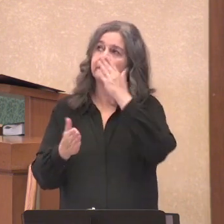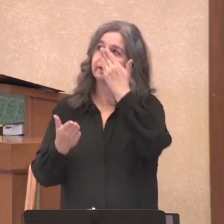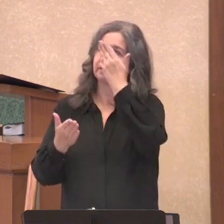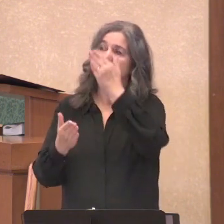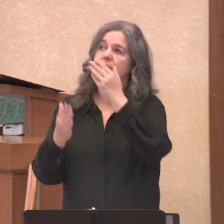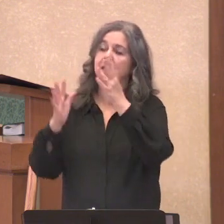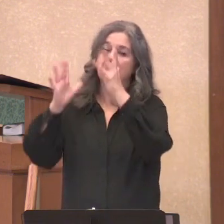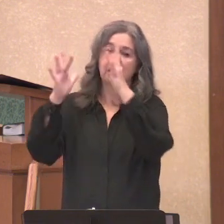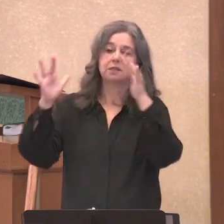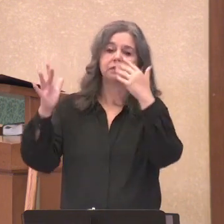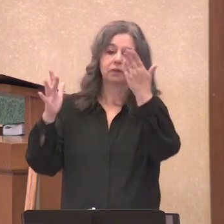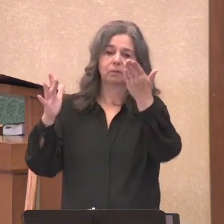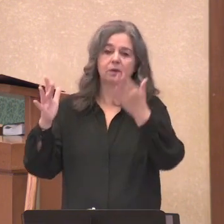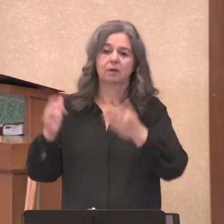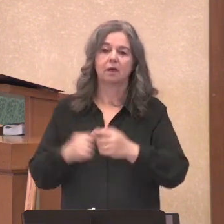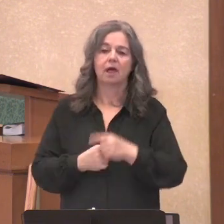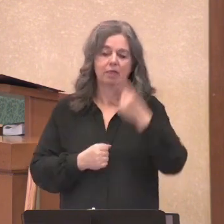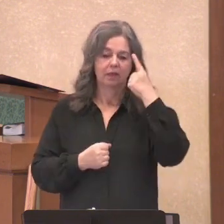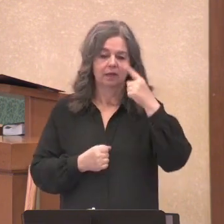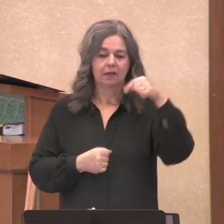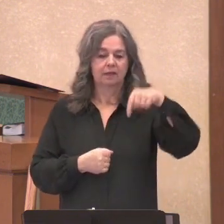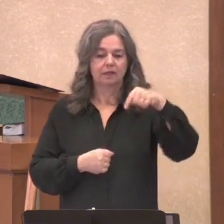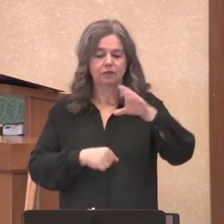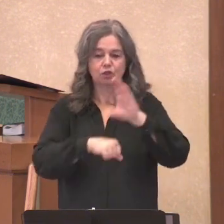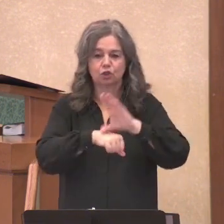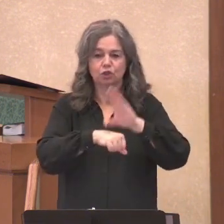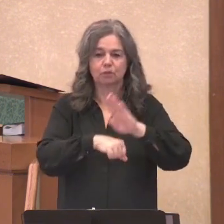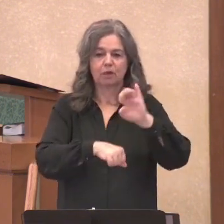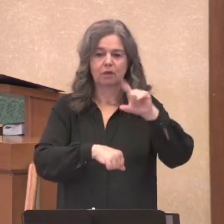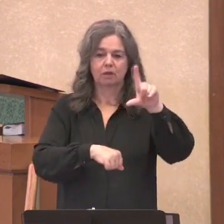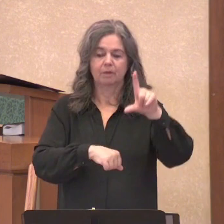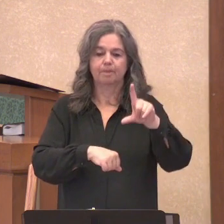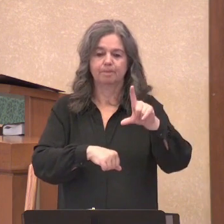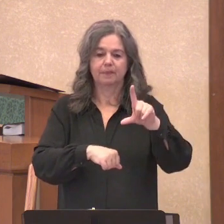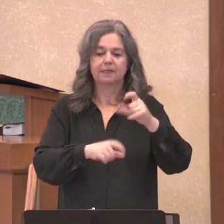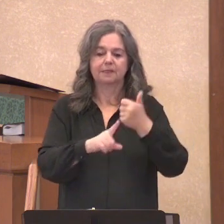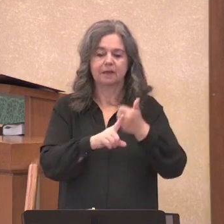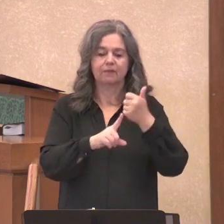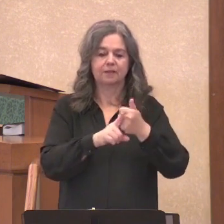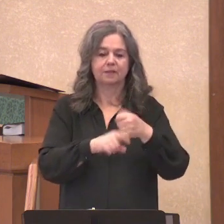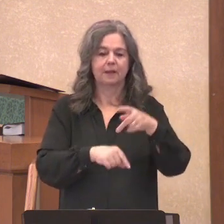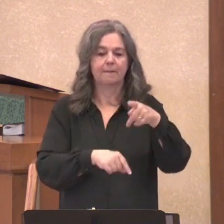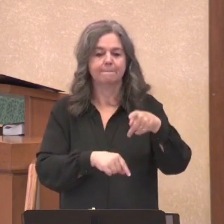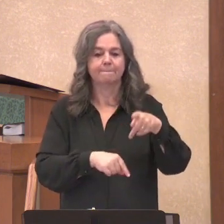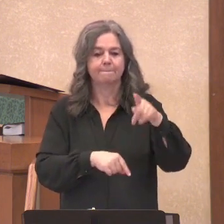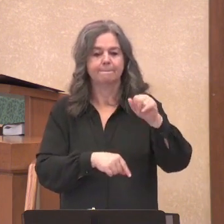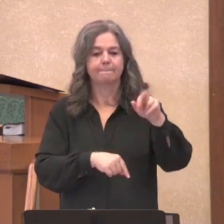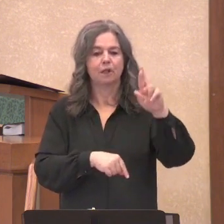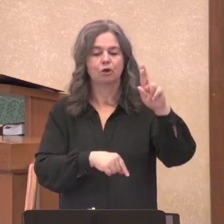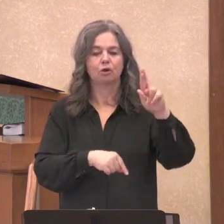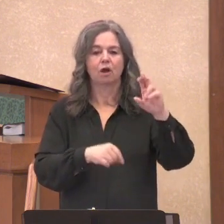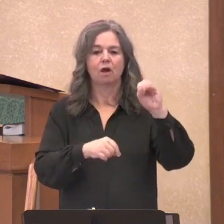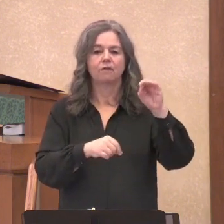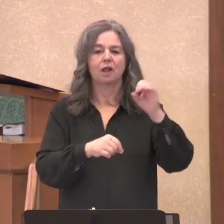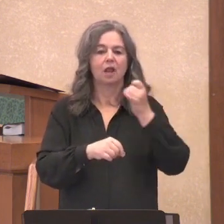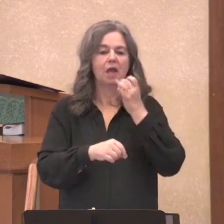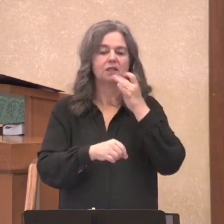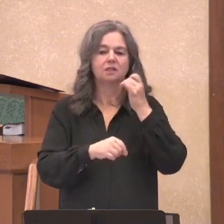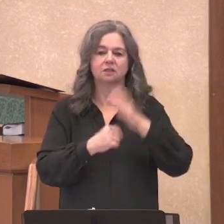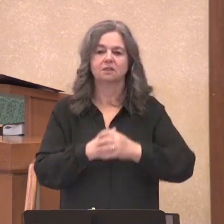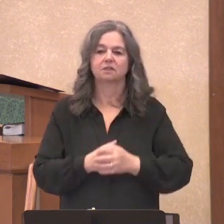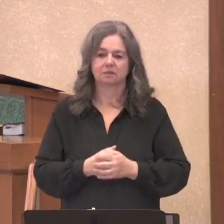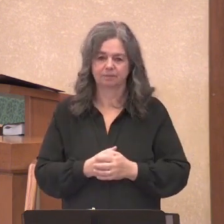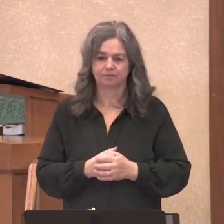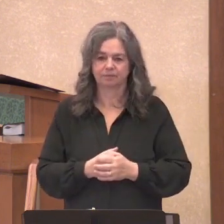my prayer that Bethel is that pillar of light among many pillars of light in the community. You heard some of those